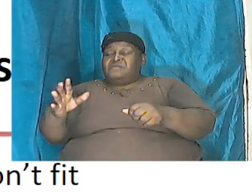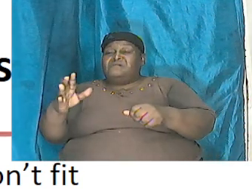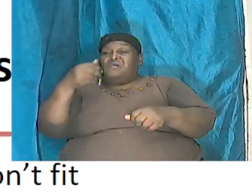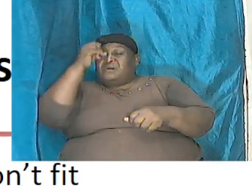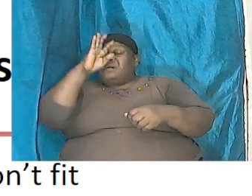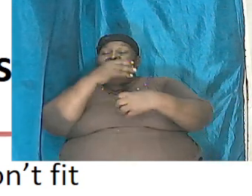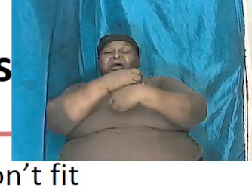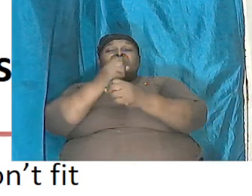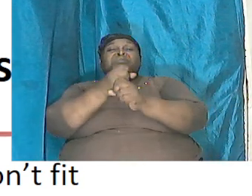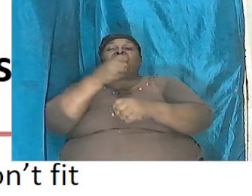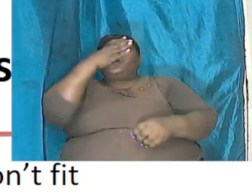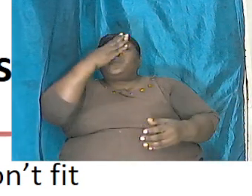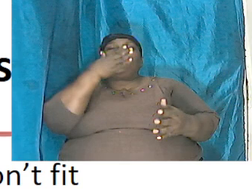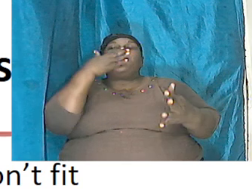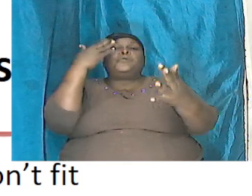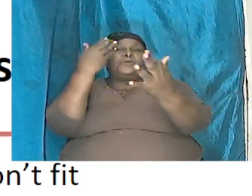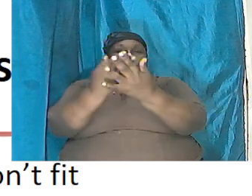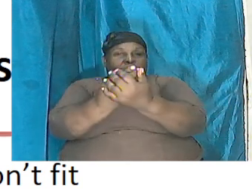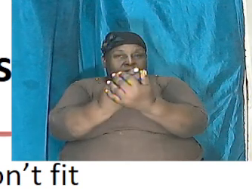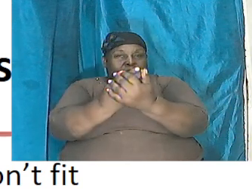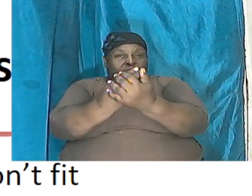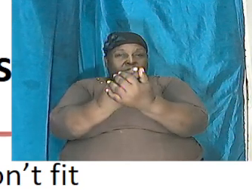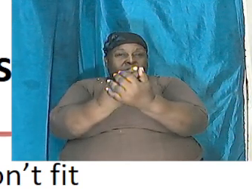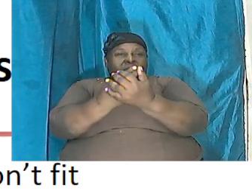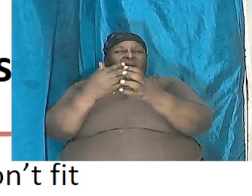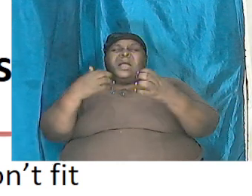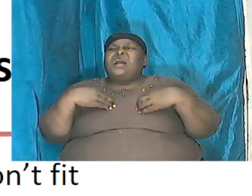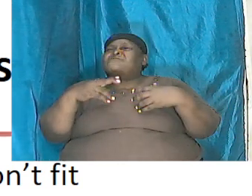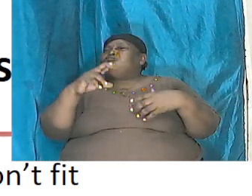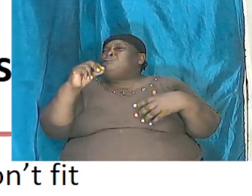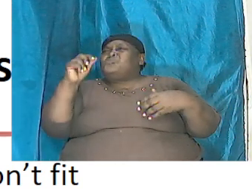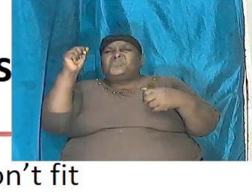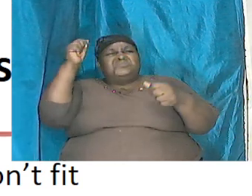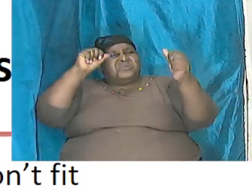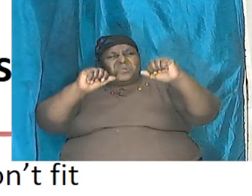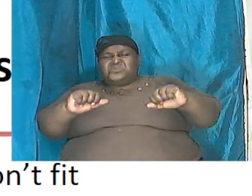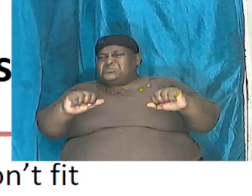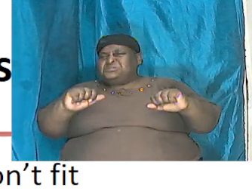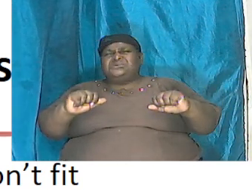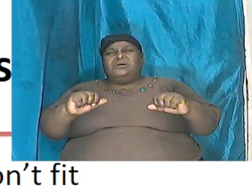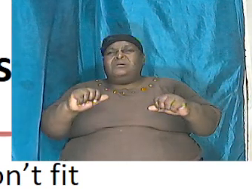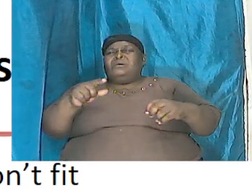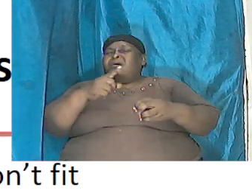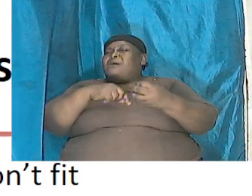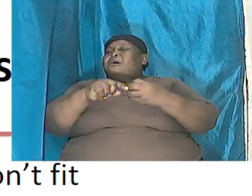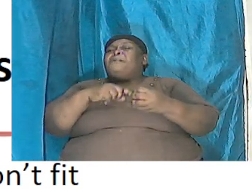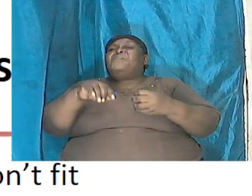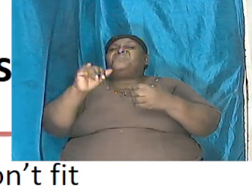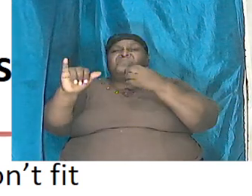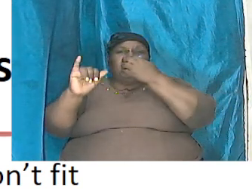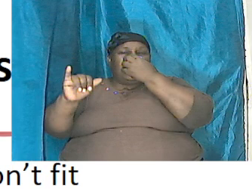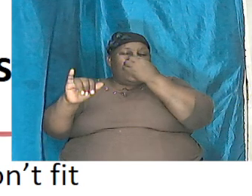we have no doubt about that God told us that he made everything in six days and we will